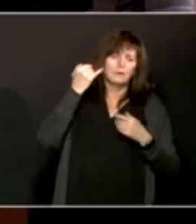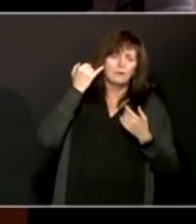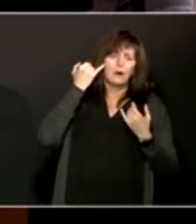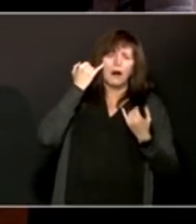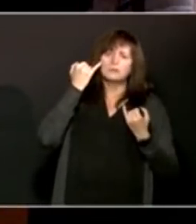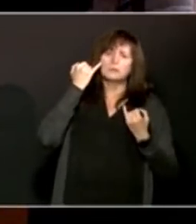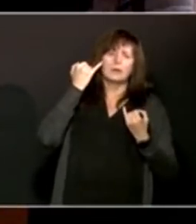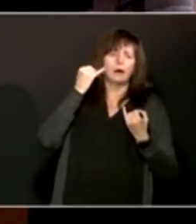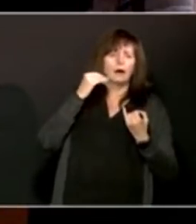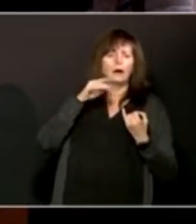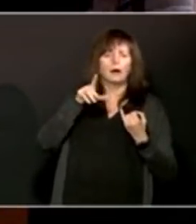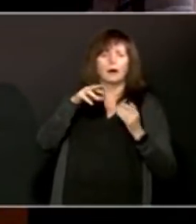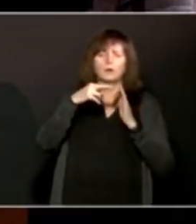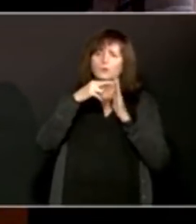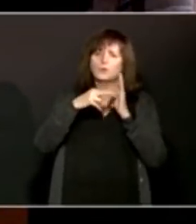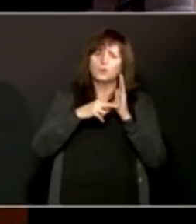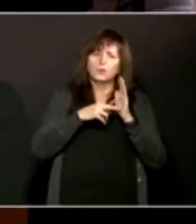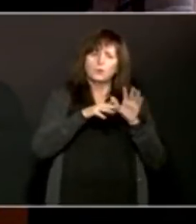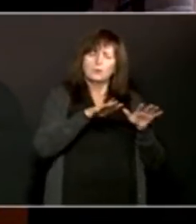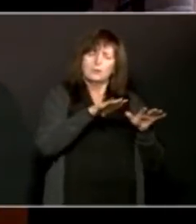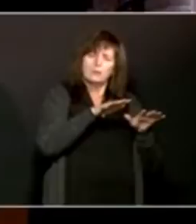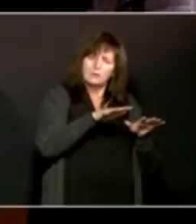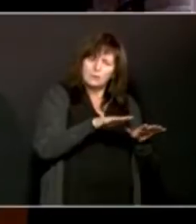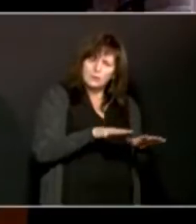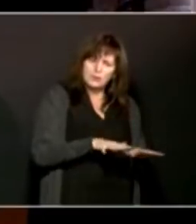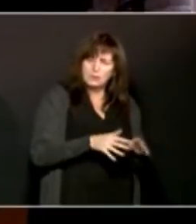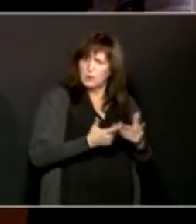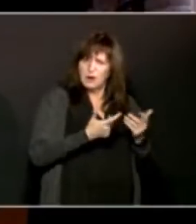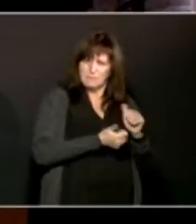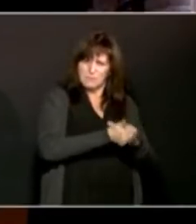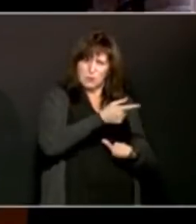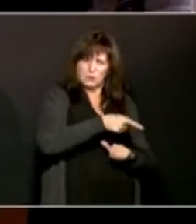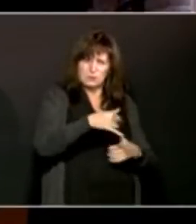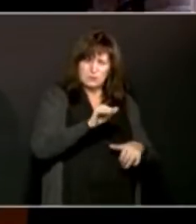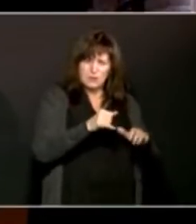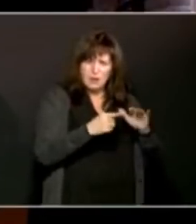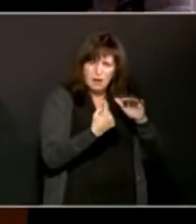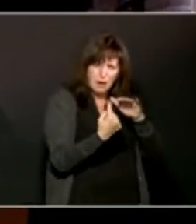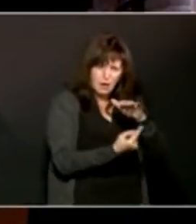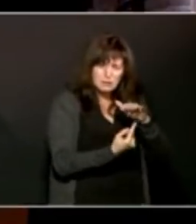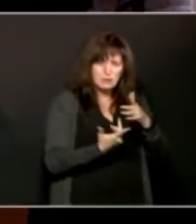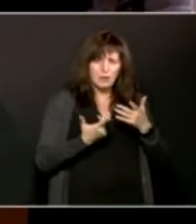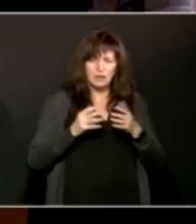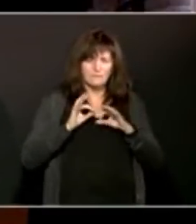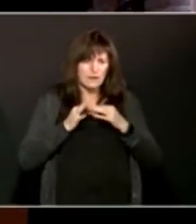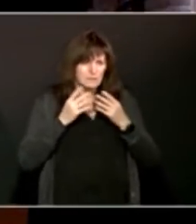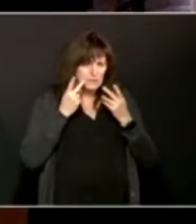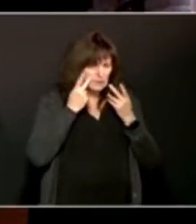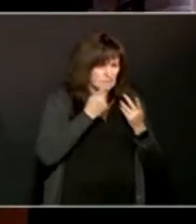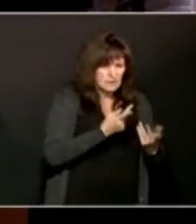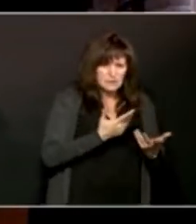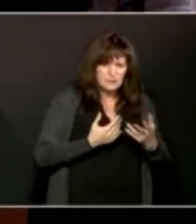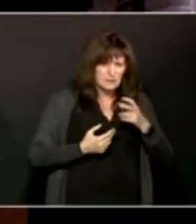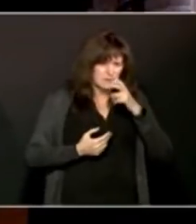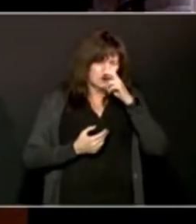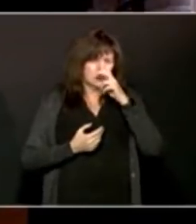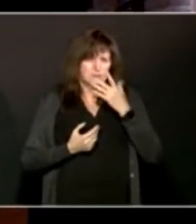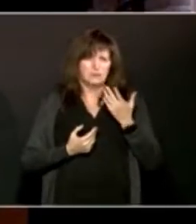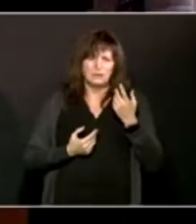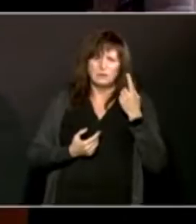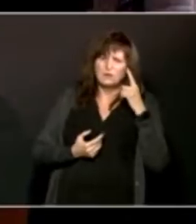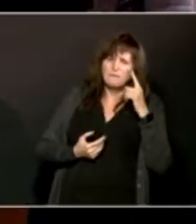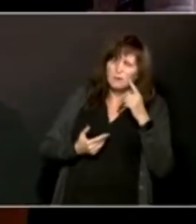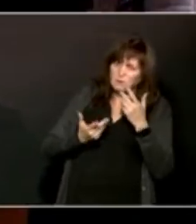changed very much or at all since they became vaccinated and they're wondering why they can't start doing more and being